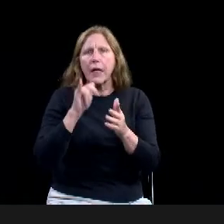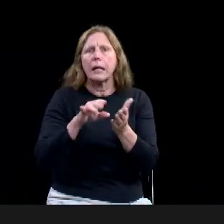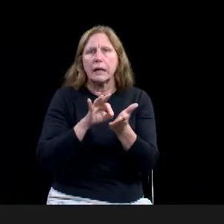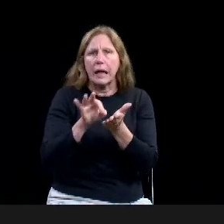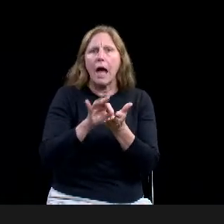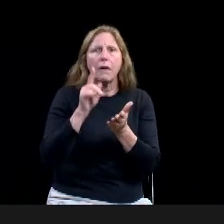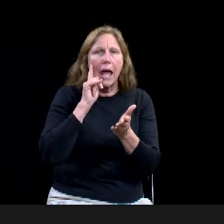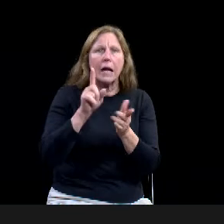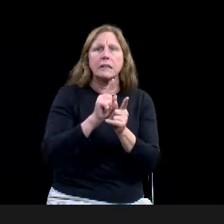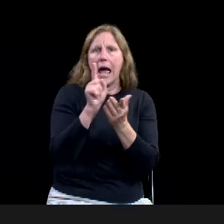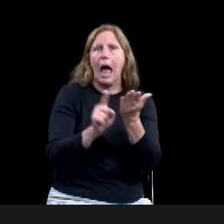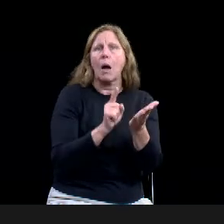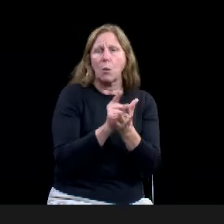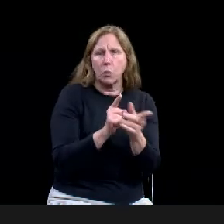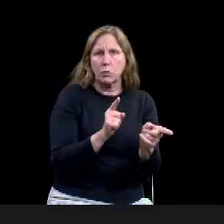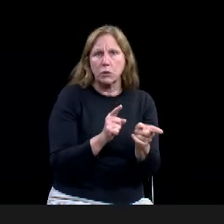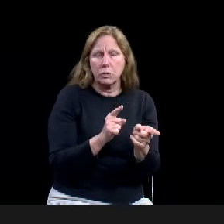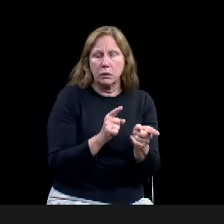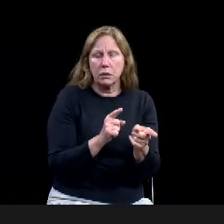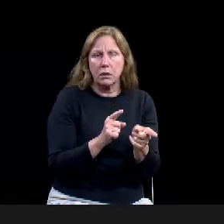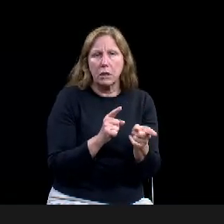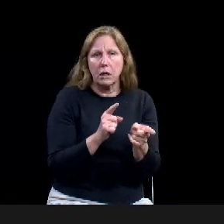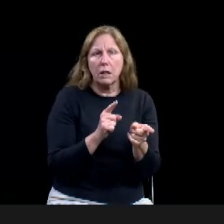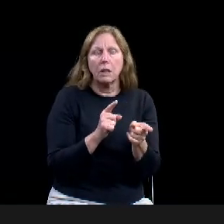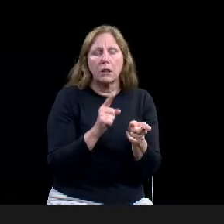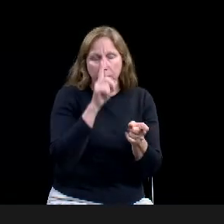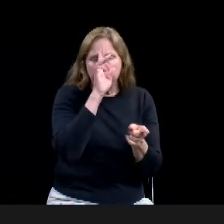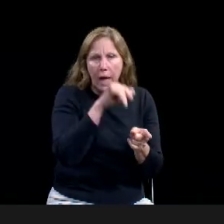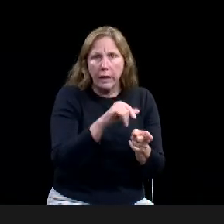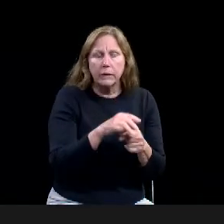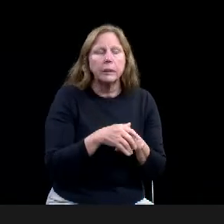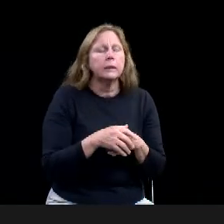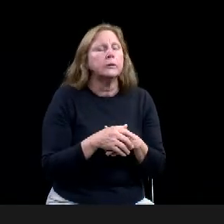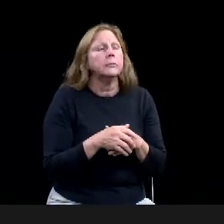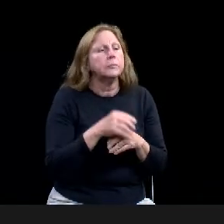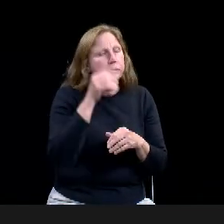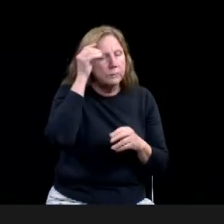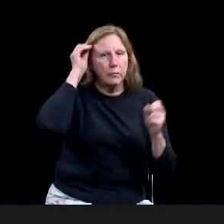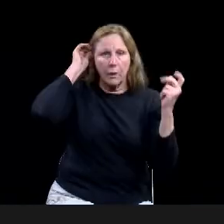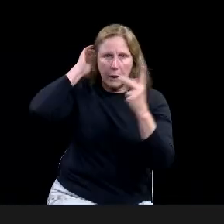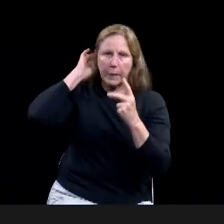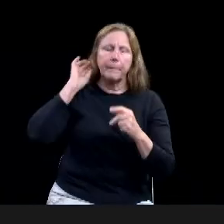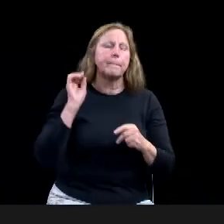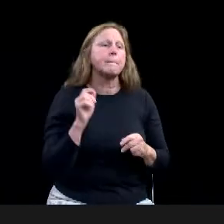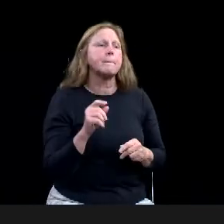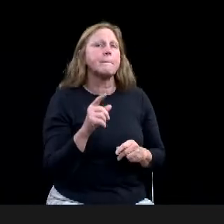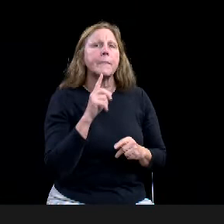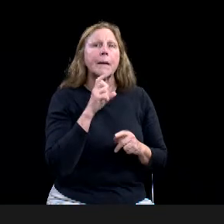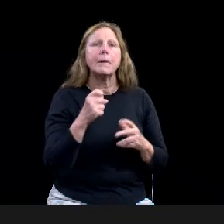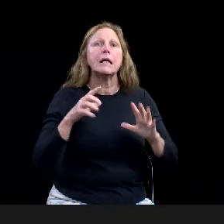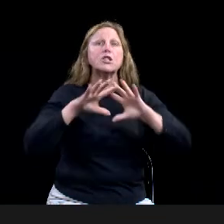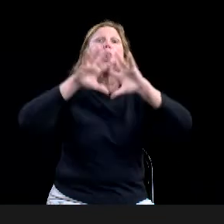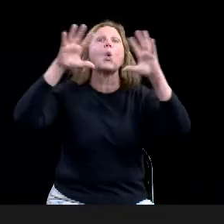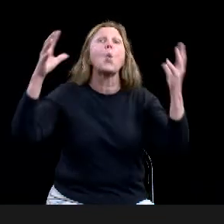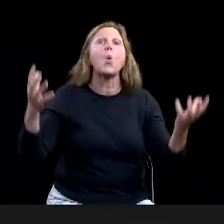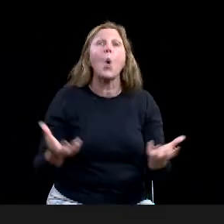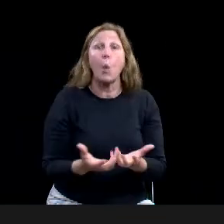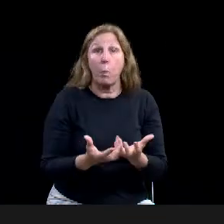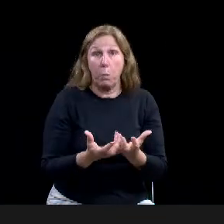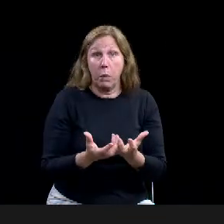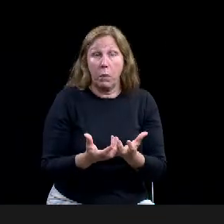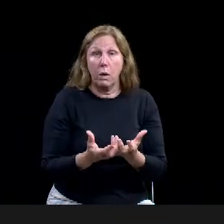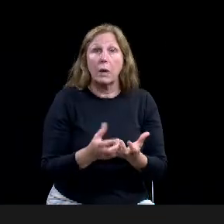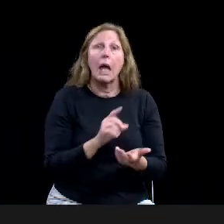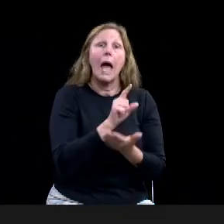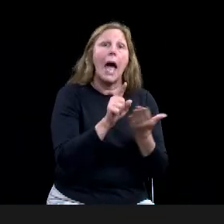collective. So it would be hours of the board or hours of the membership body, 15